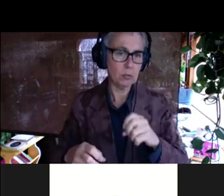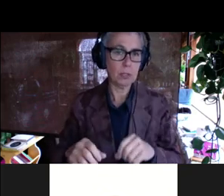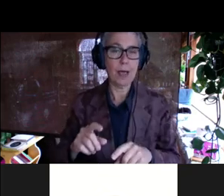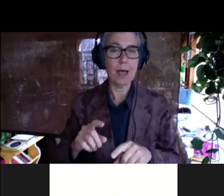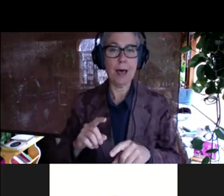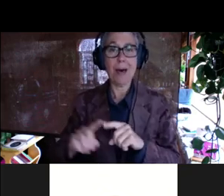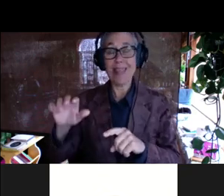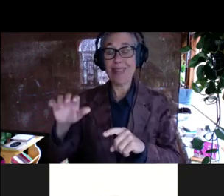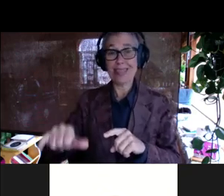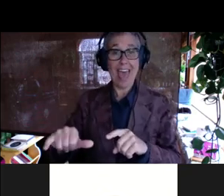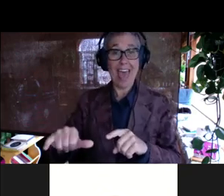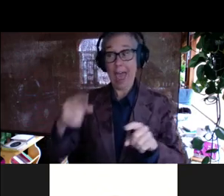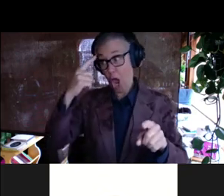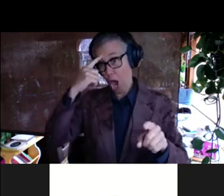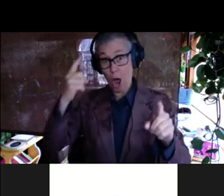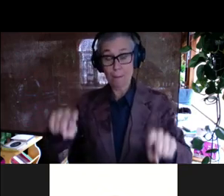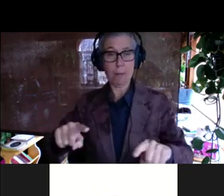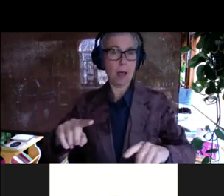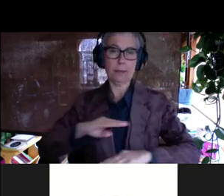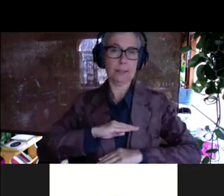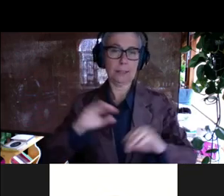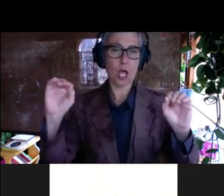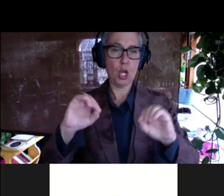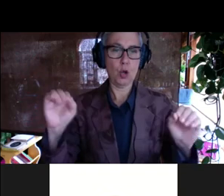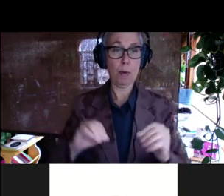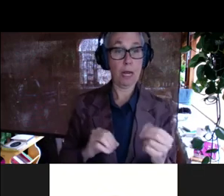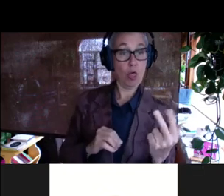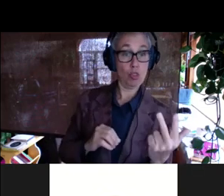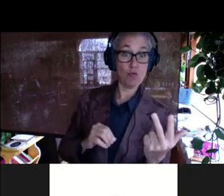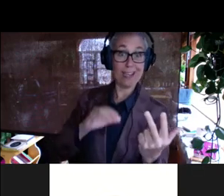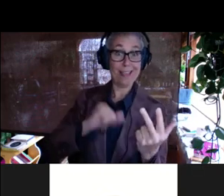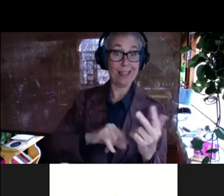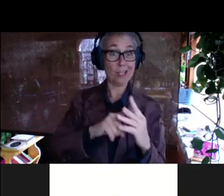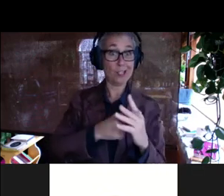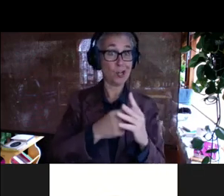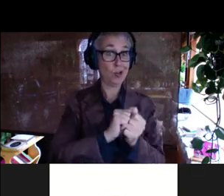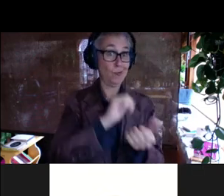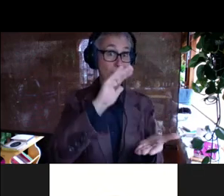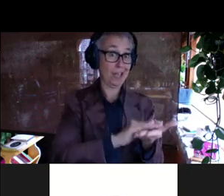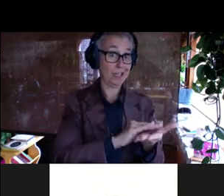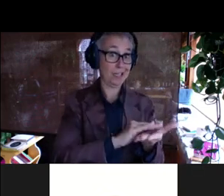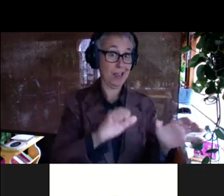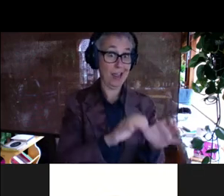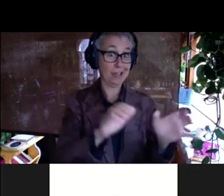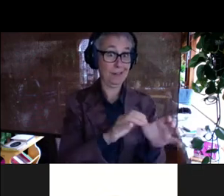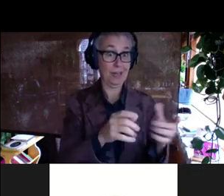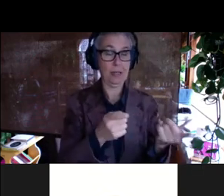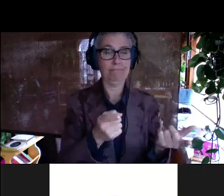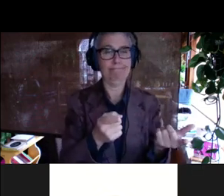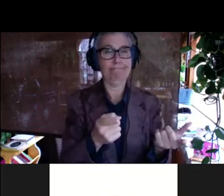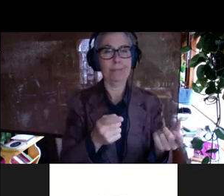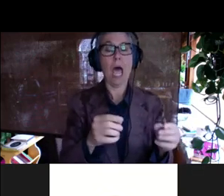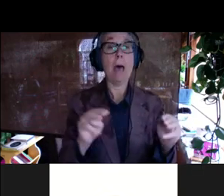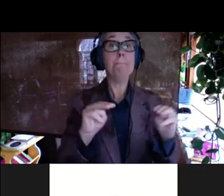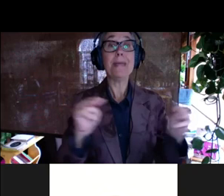pleased no one. So the three biomolecules that began with less initial activity, the moderately